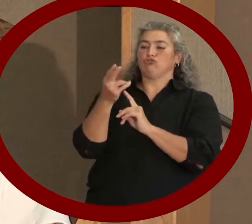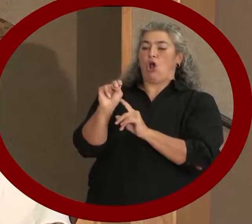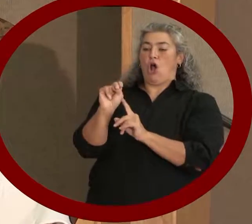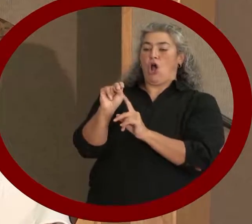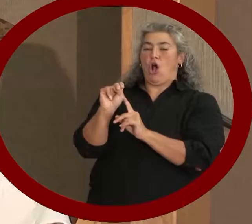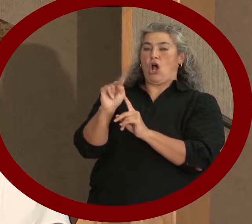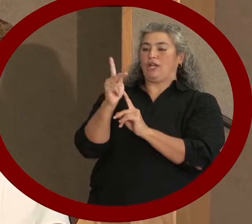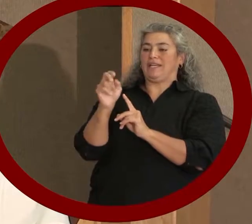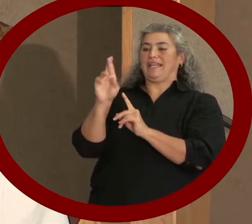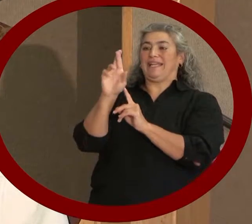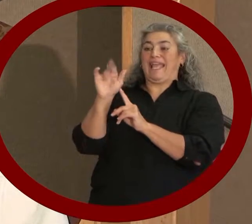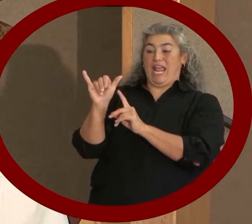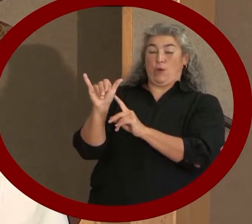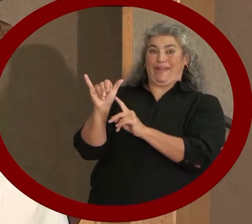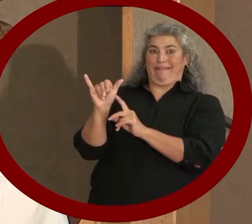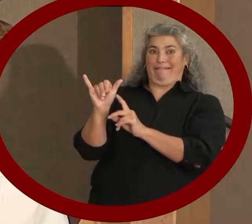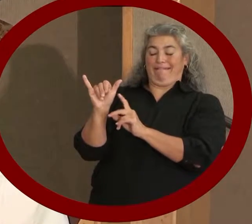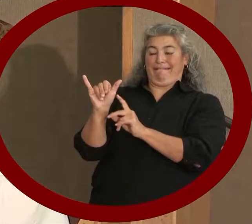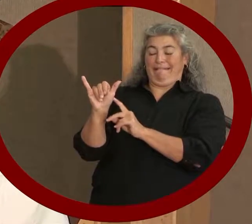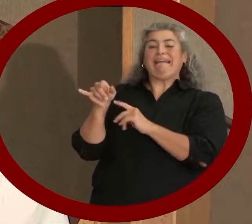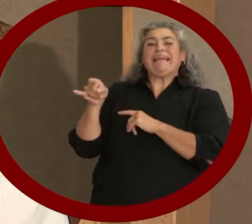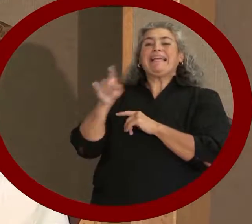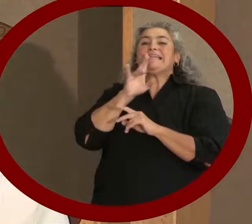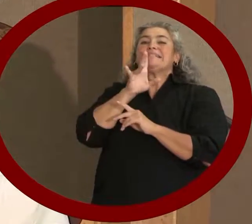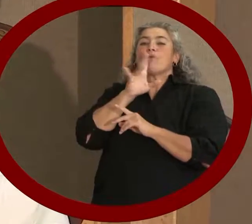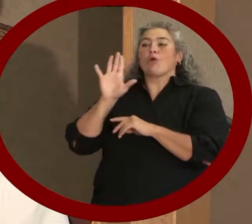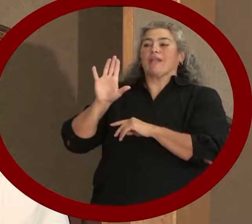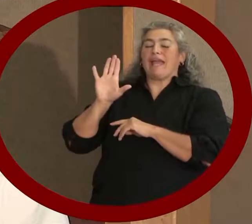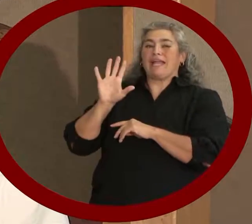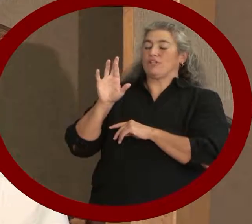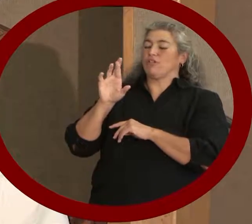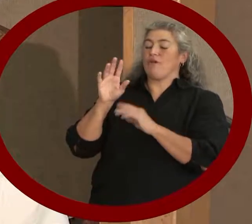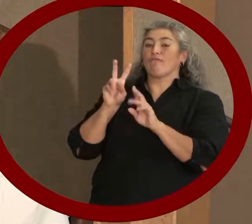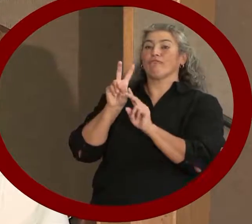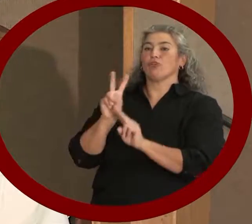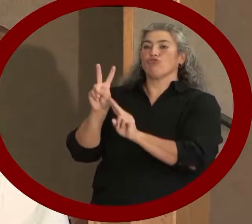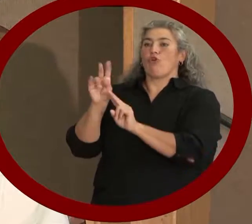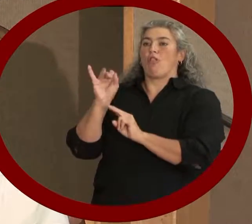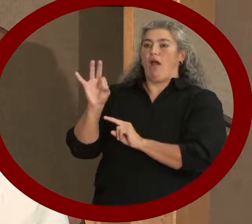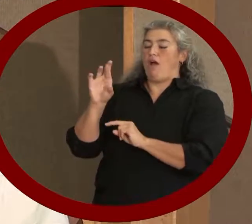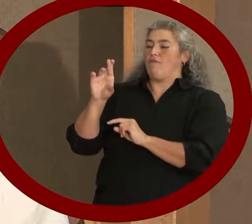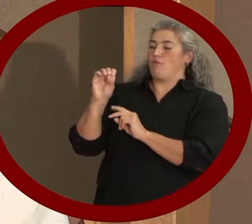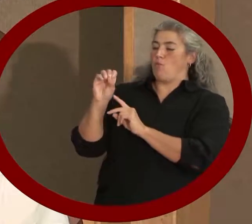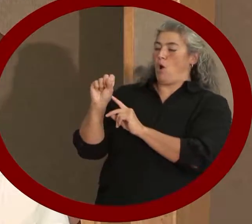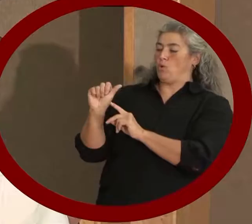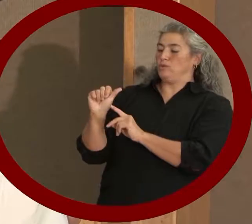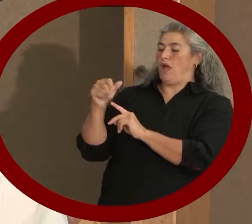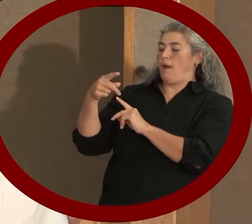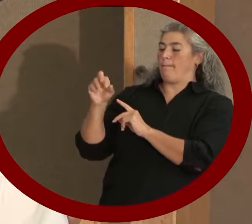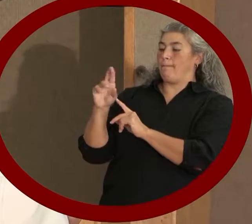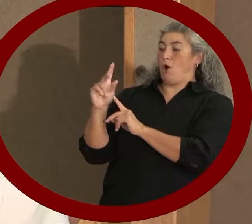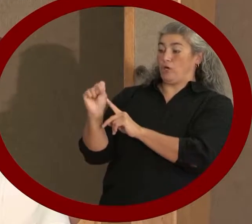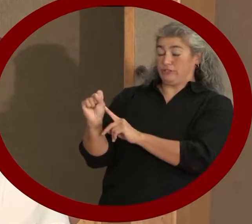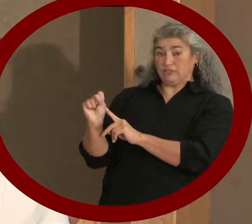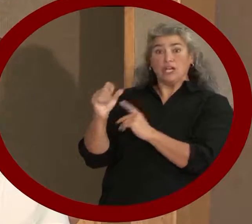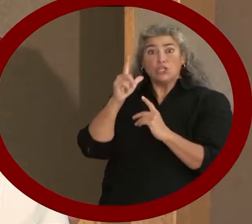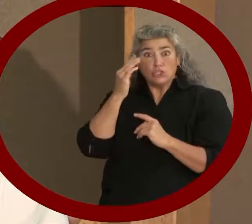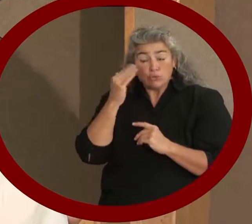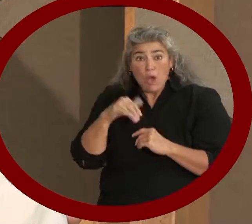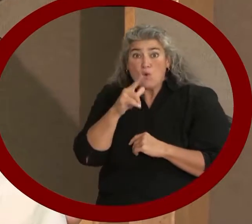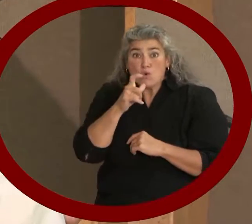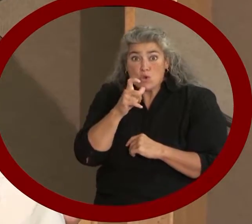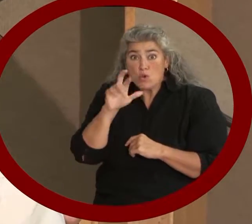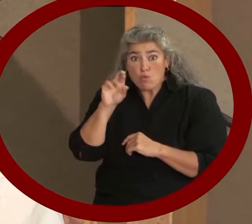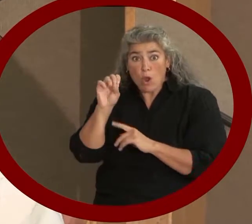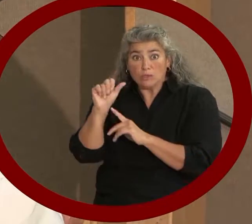know Rosa Parks? Okay, how many think you know the story about Rosa Parks? Okay,